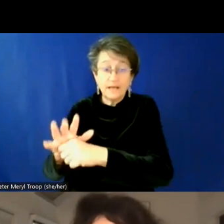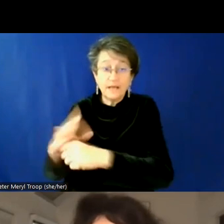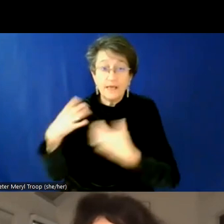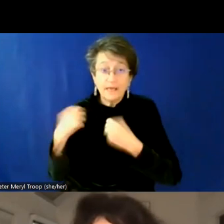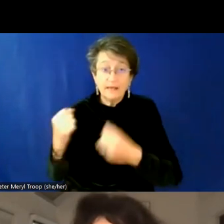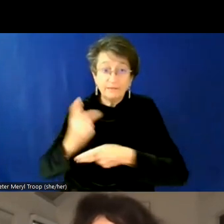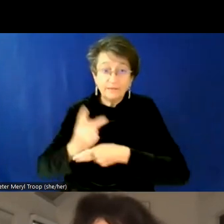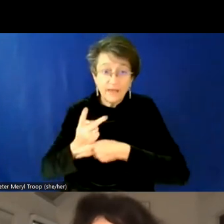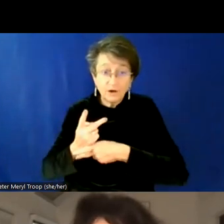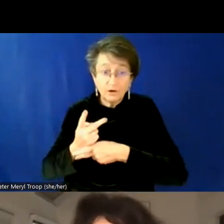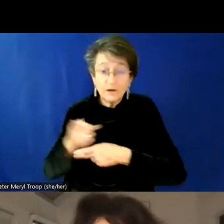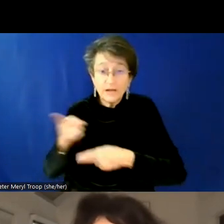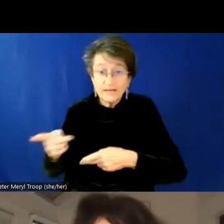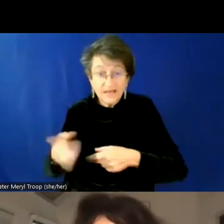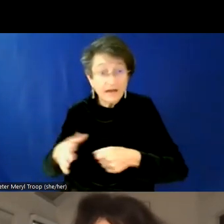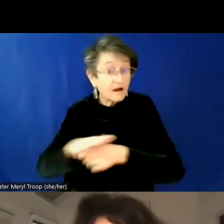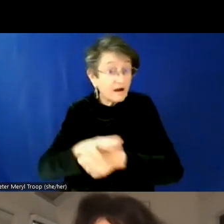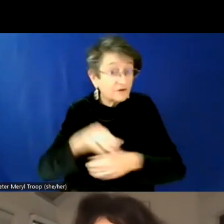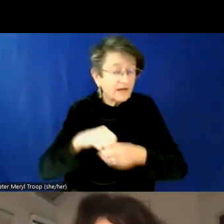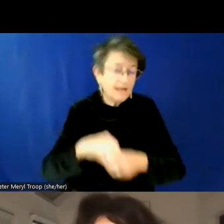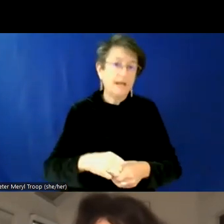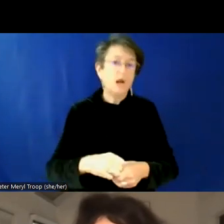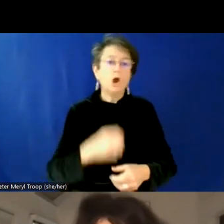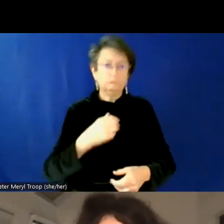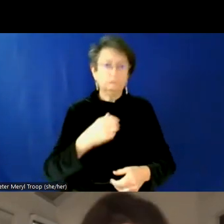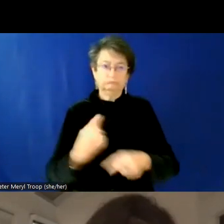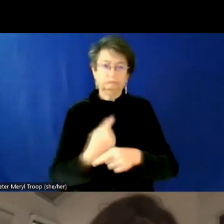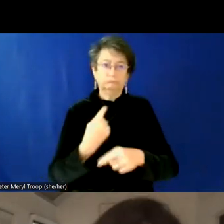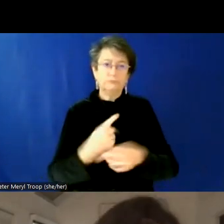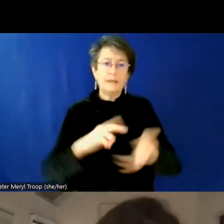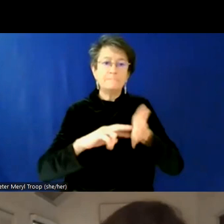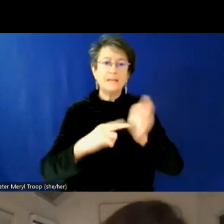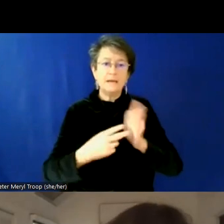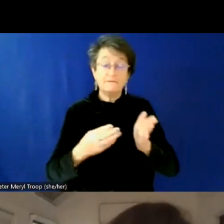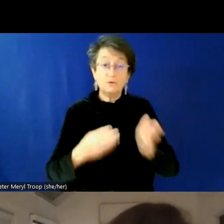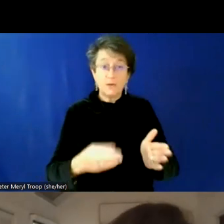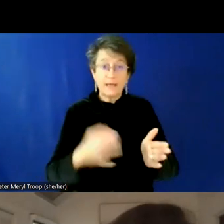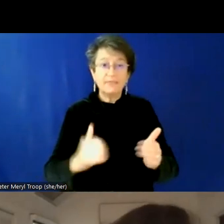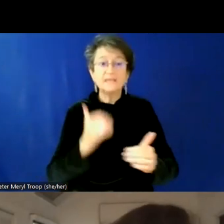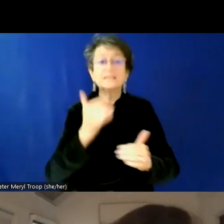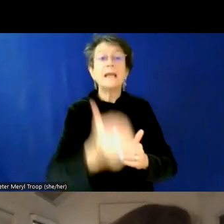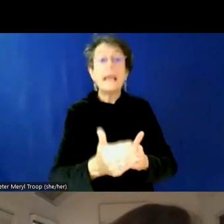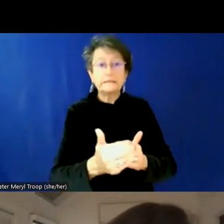it covered in a way that is actually meaningful? Um, so I think that that's a, that that's another next step that can be used. So